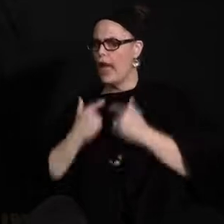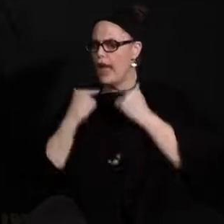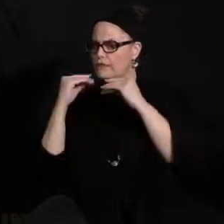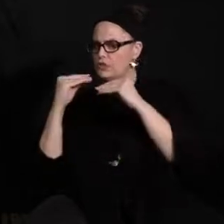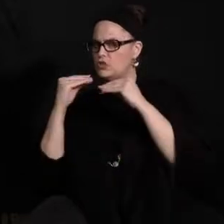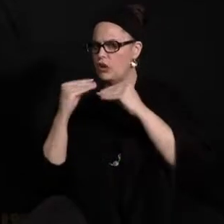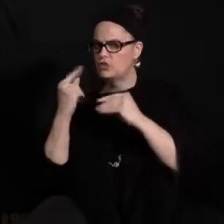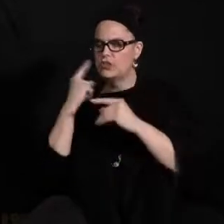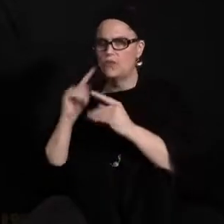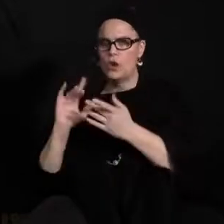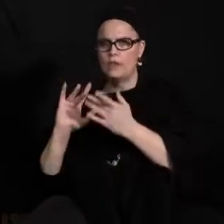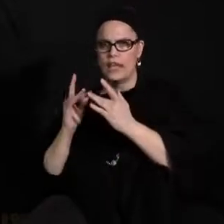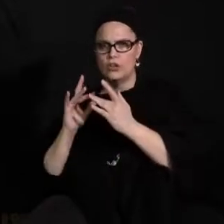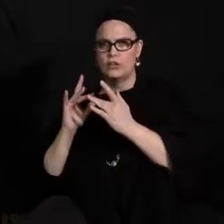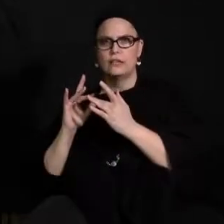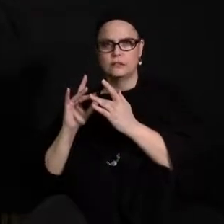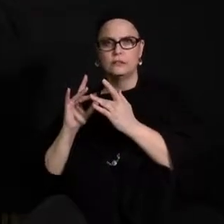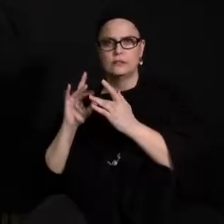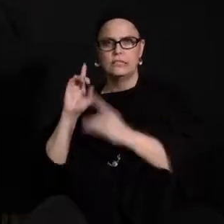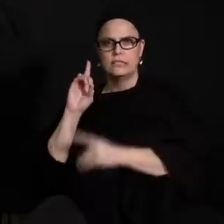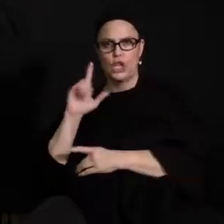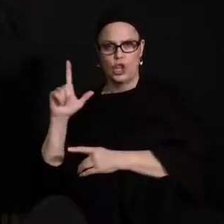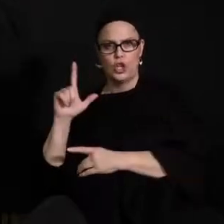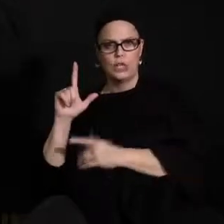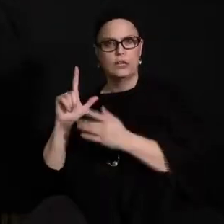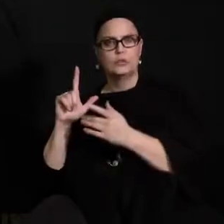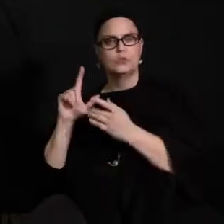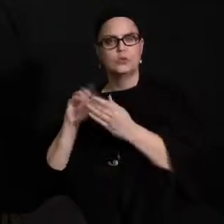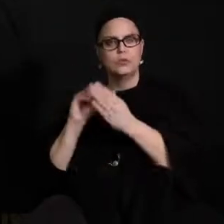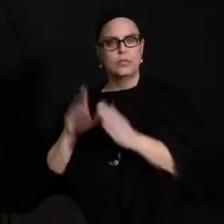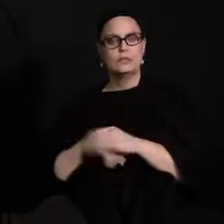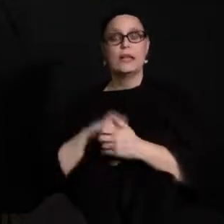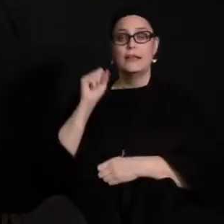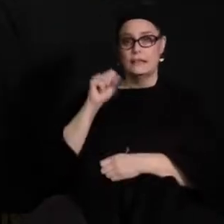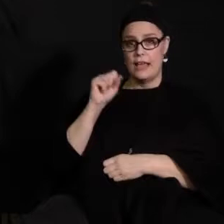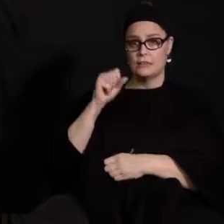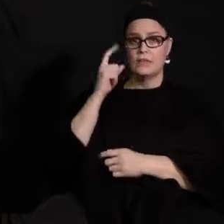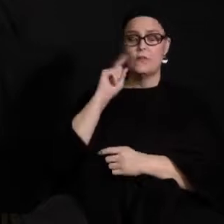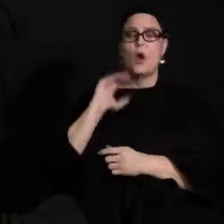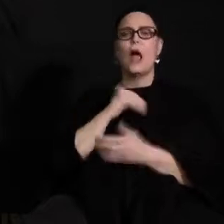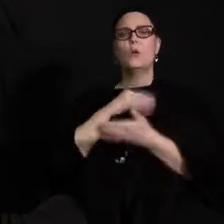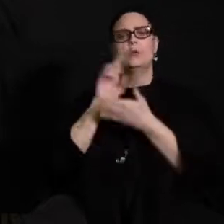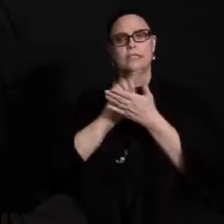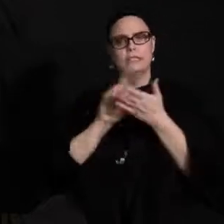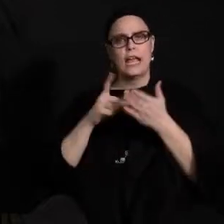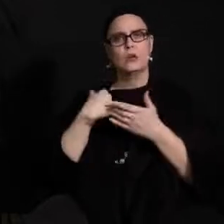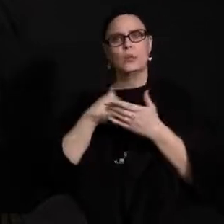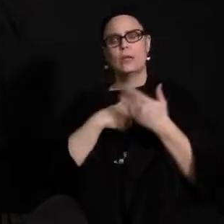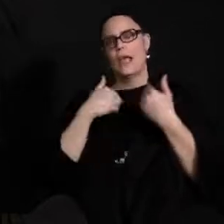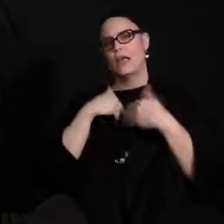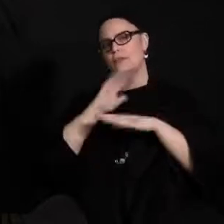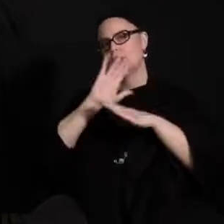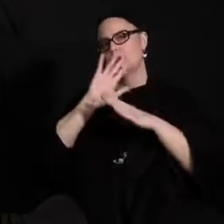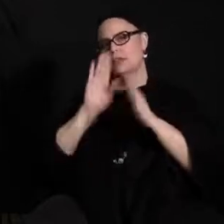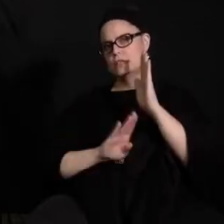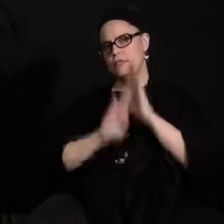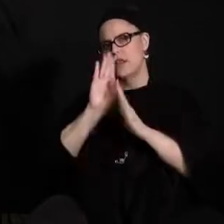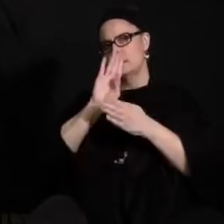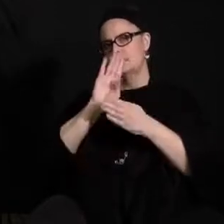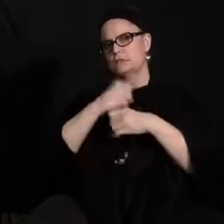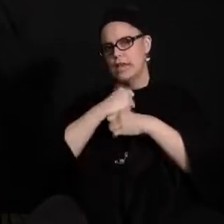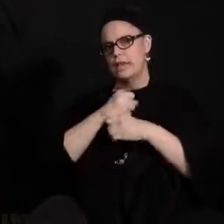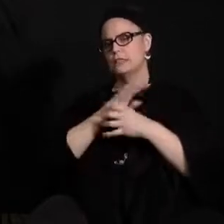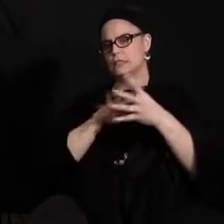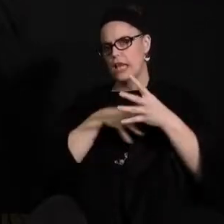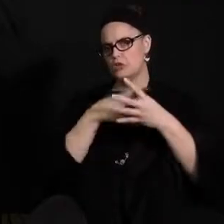so I appreciate the question. You know, one of the things that I'd share with our design is we have developed a schedule in which teachers will